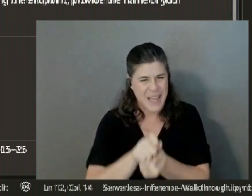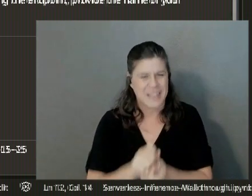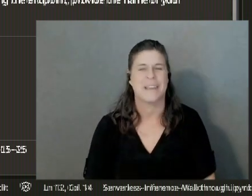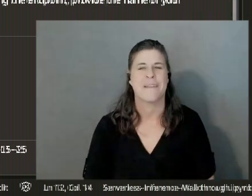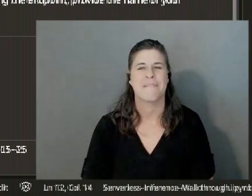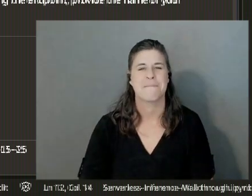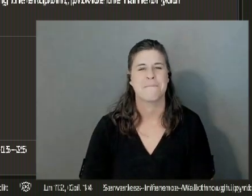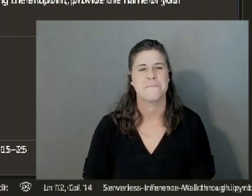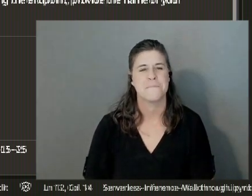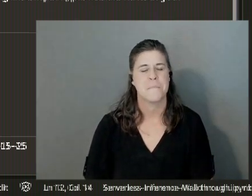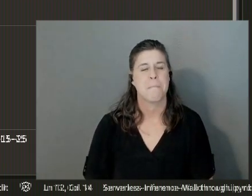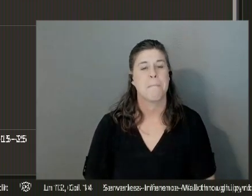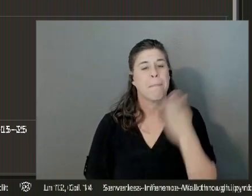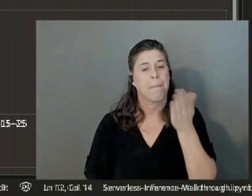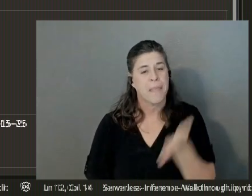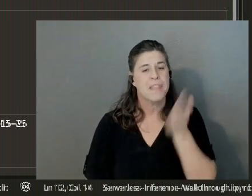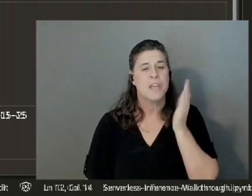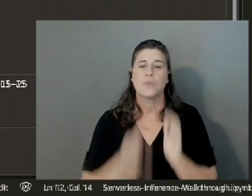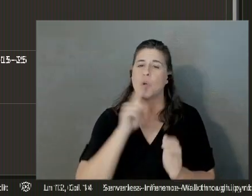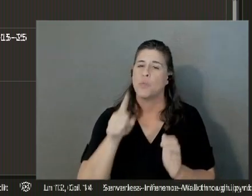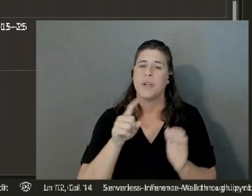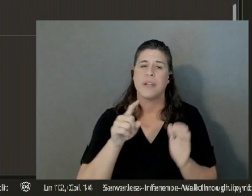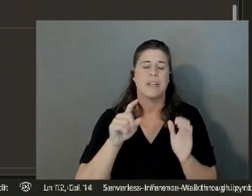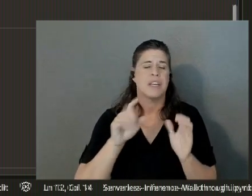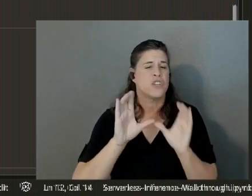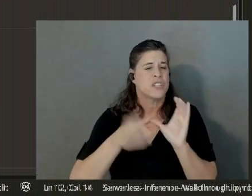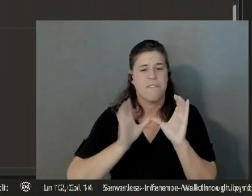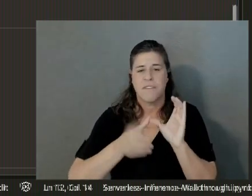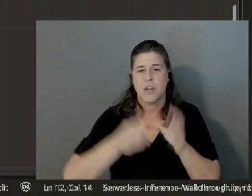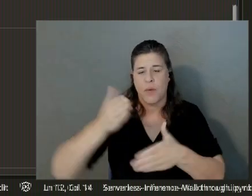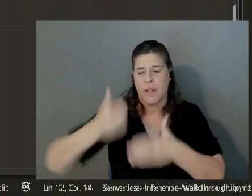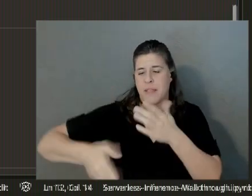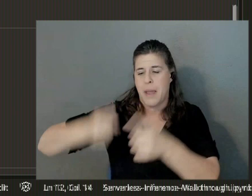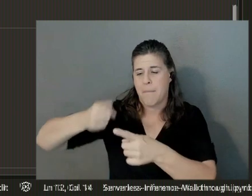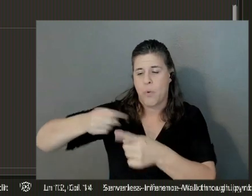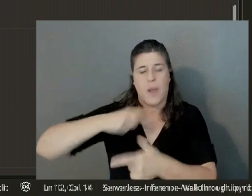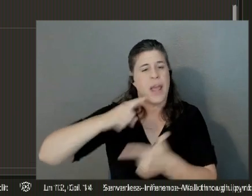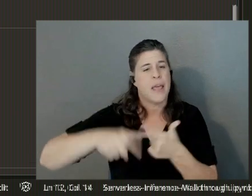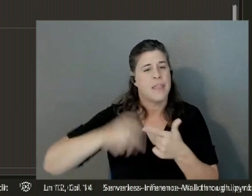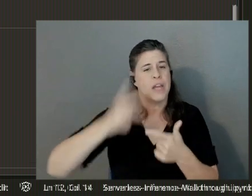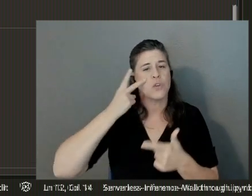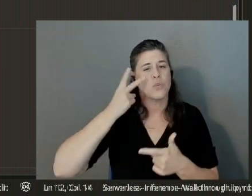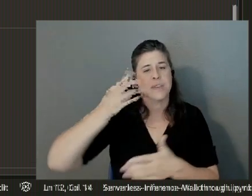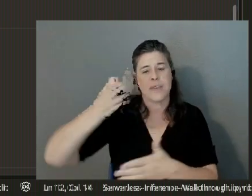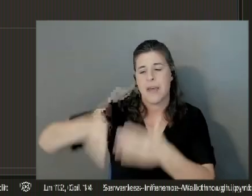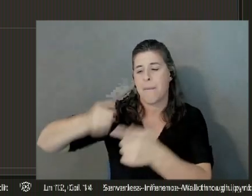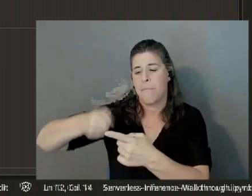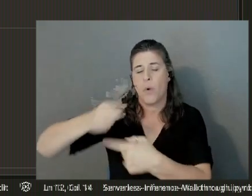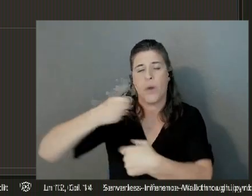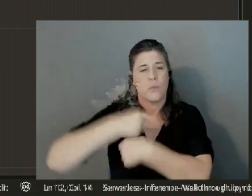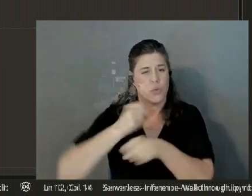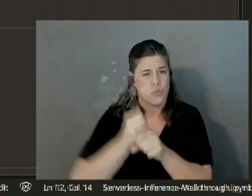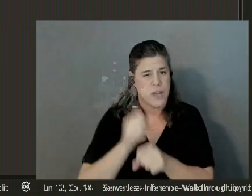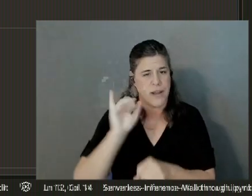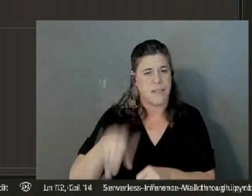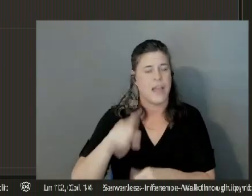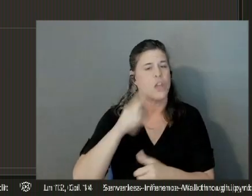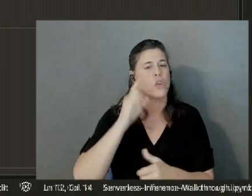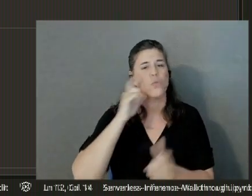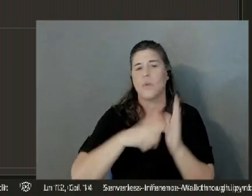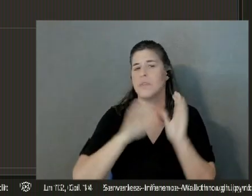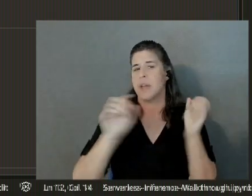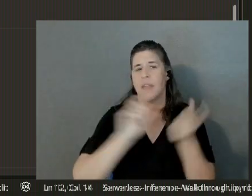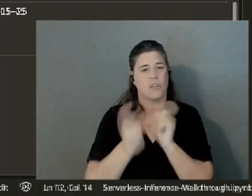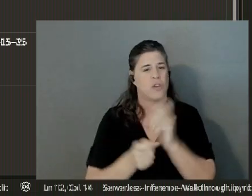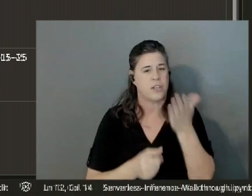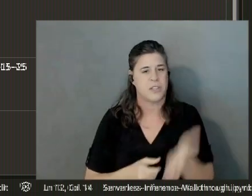And this one is really just configuring the endpoint, and then you can see the endpoint, which is creating the endpoint. You'll notice nothing changes here. Everything